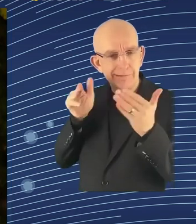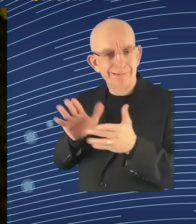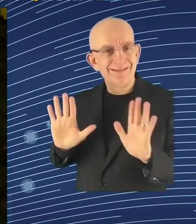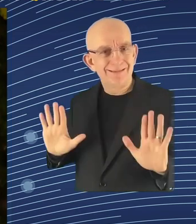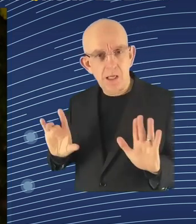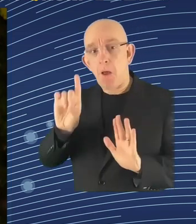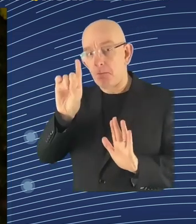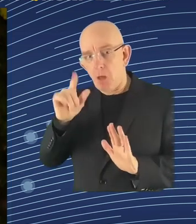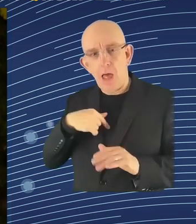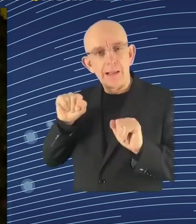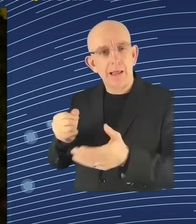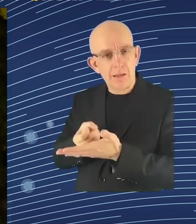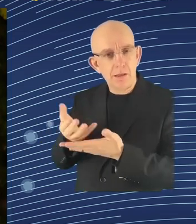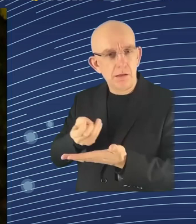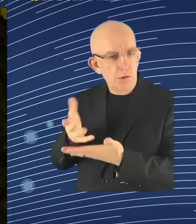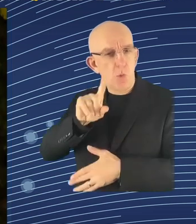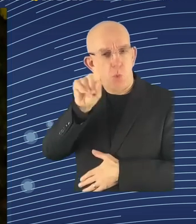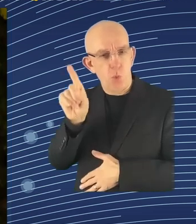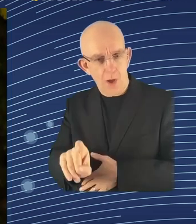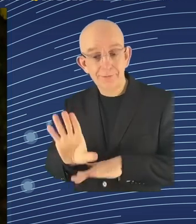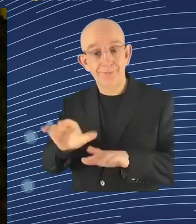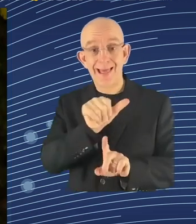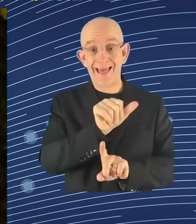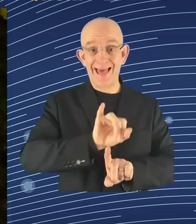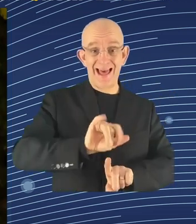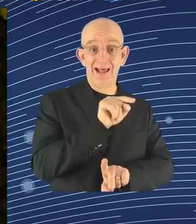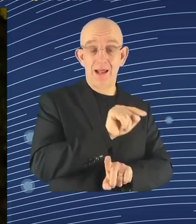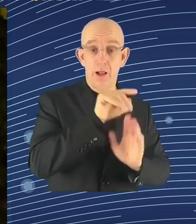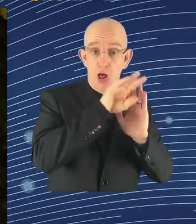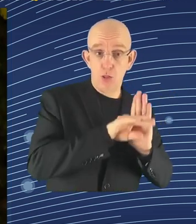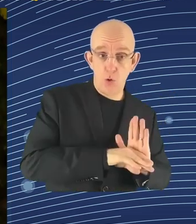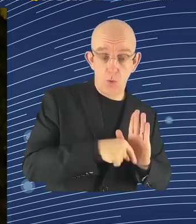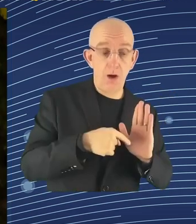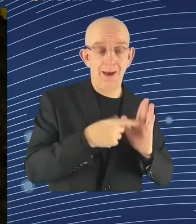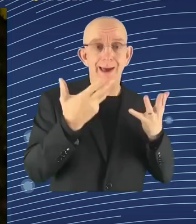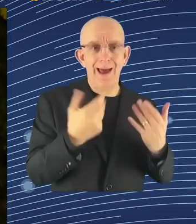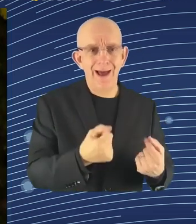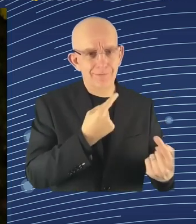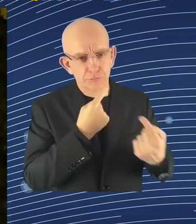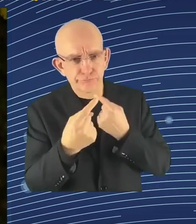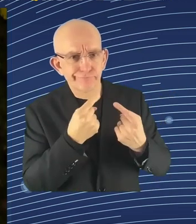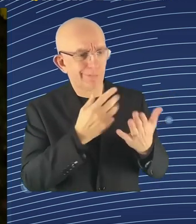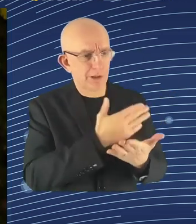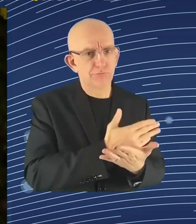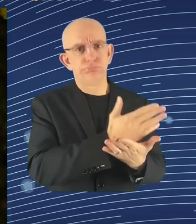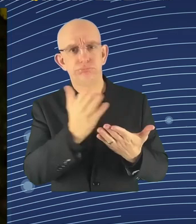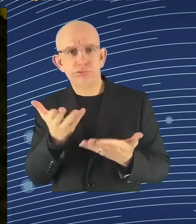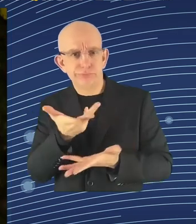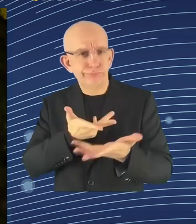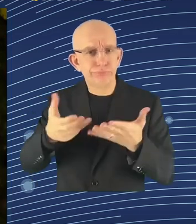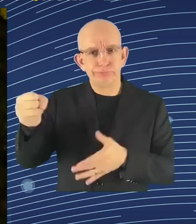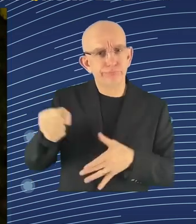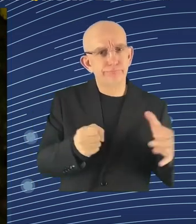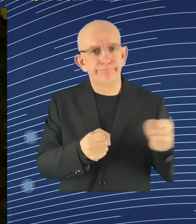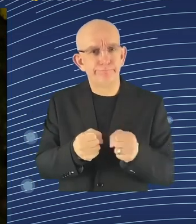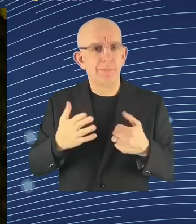what regulation do we need at the global level. and so there has been a decision recently to put this item on the agenda of